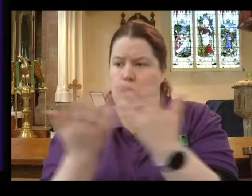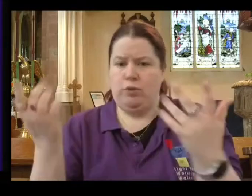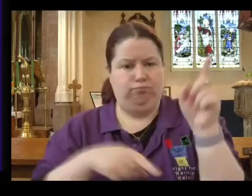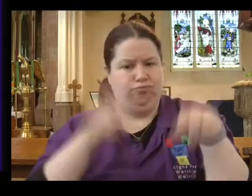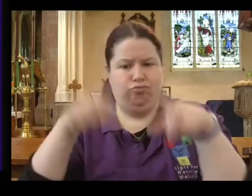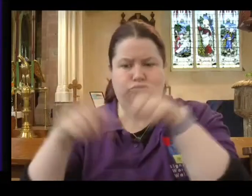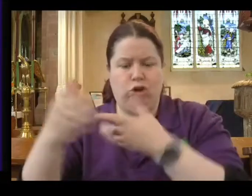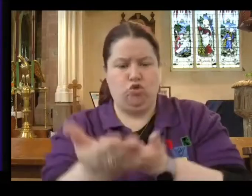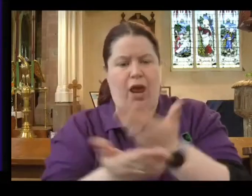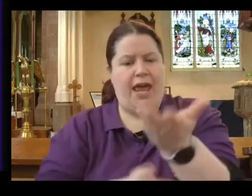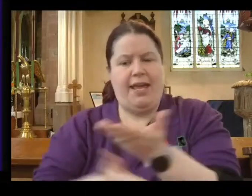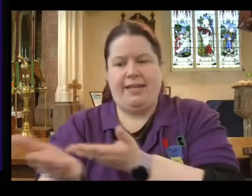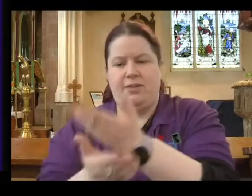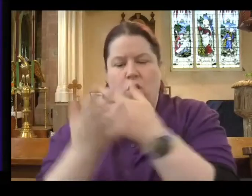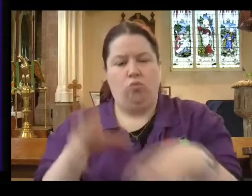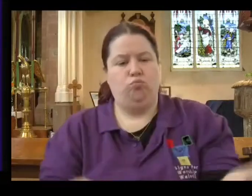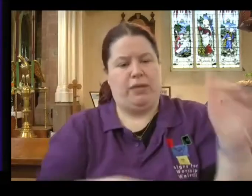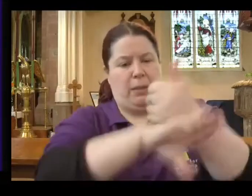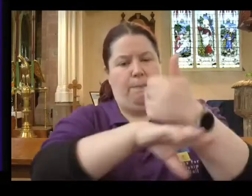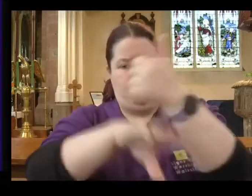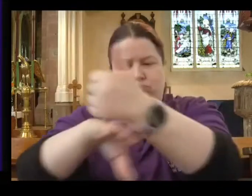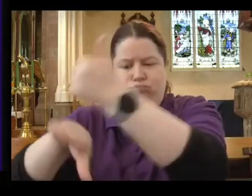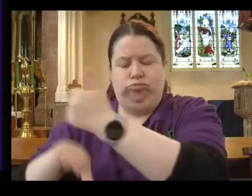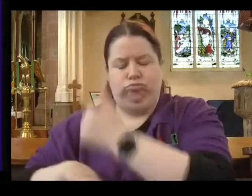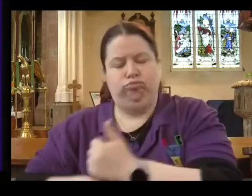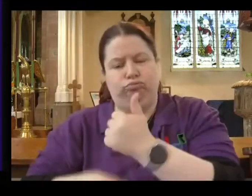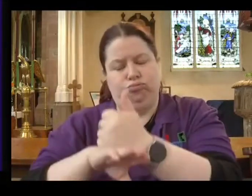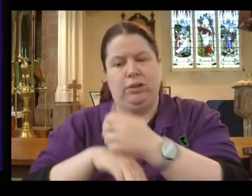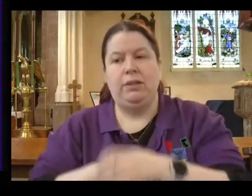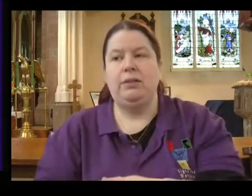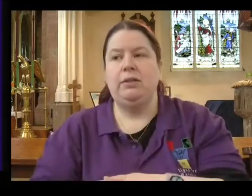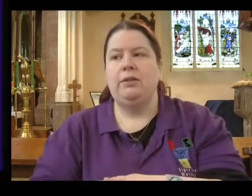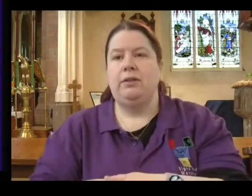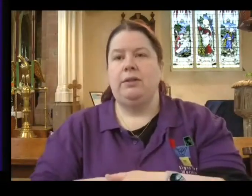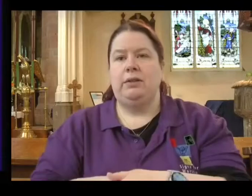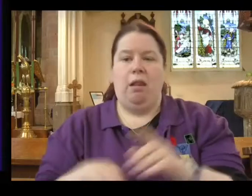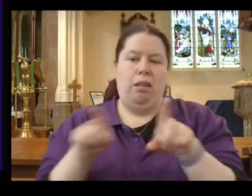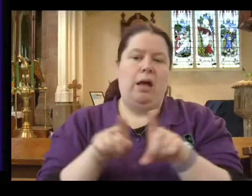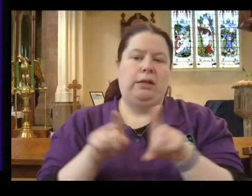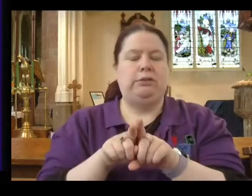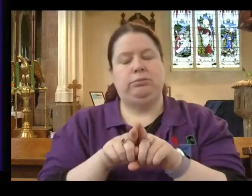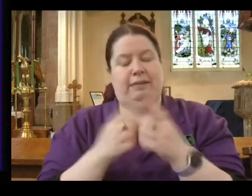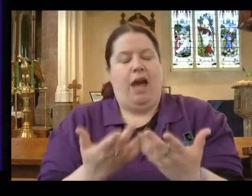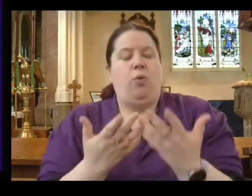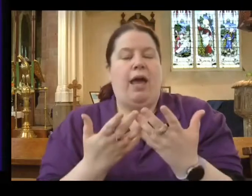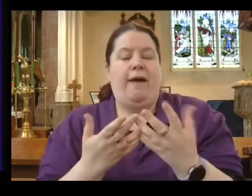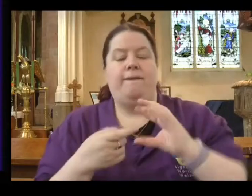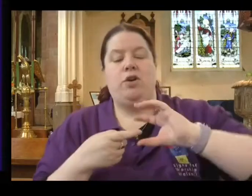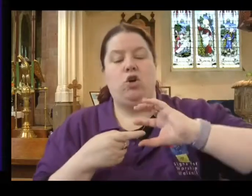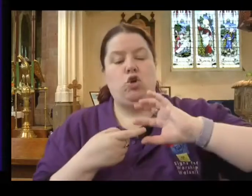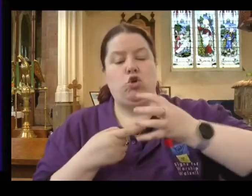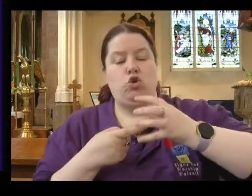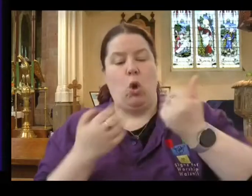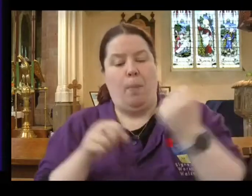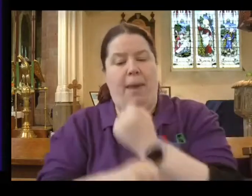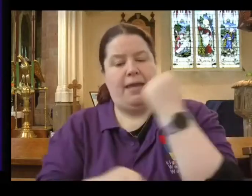trade guilds. And I guess in modern days you might label them like the Stonemasons Guild or the Rail Workers